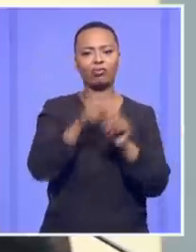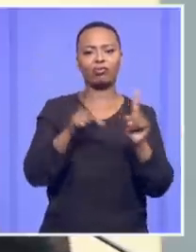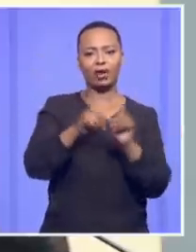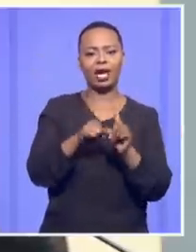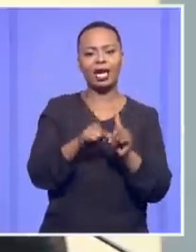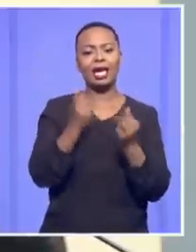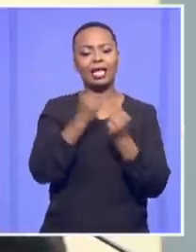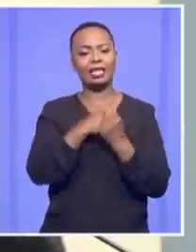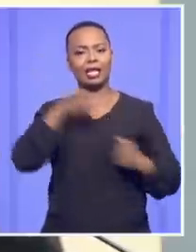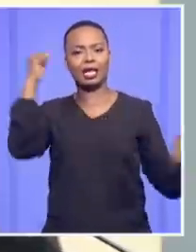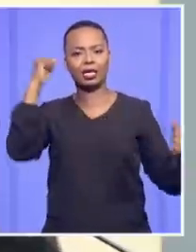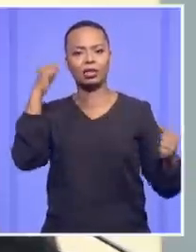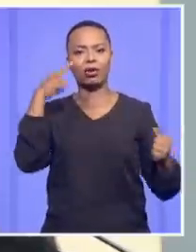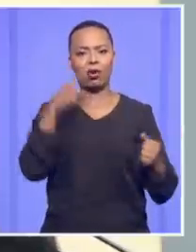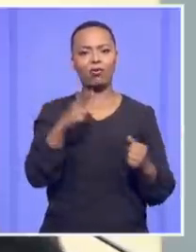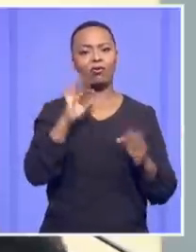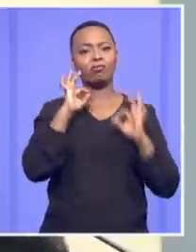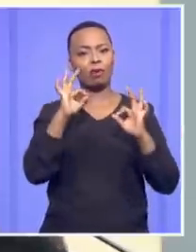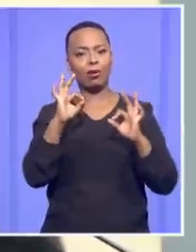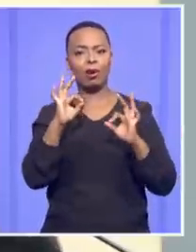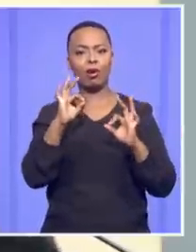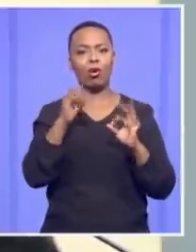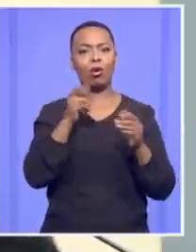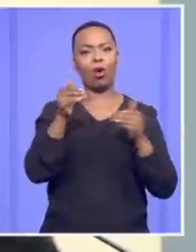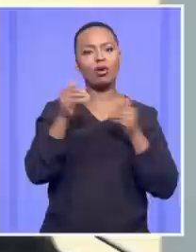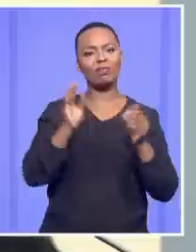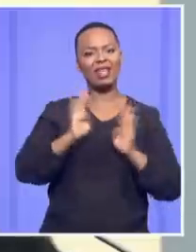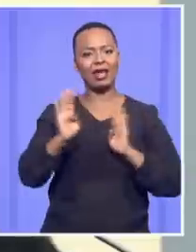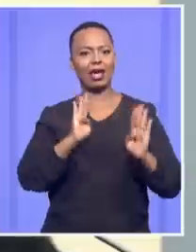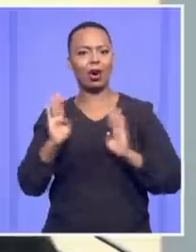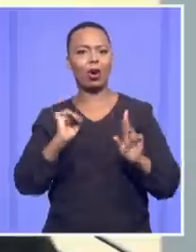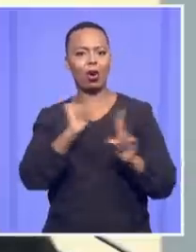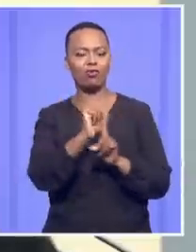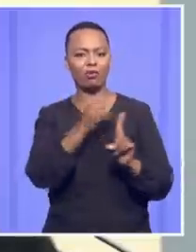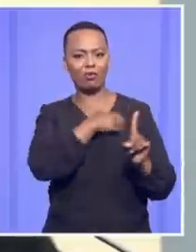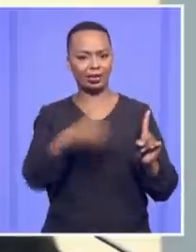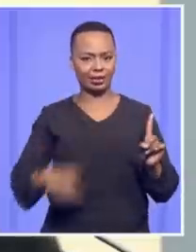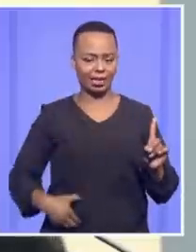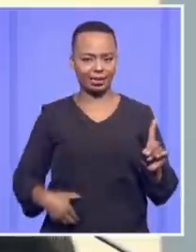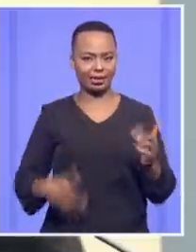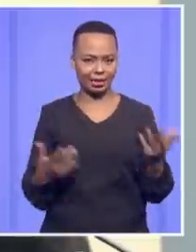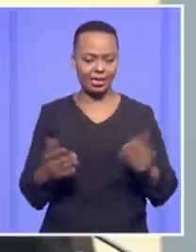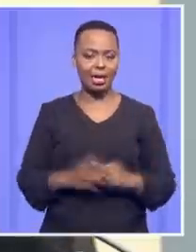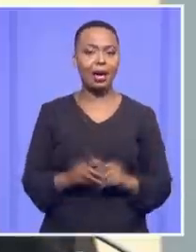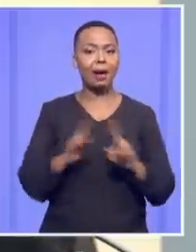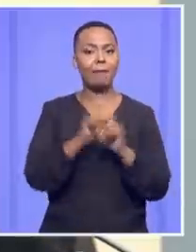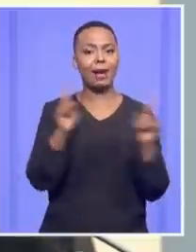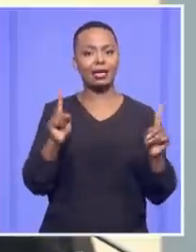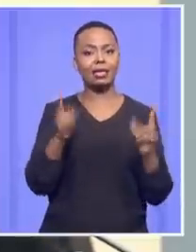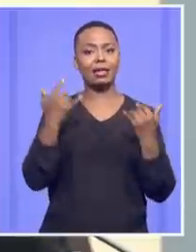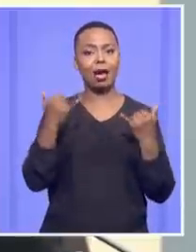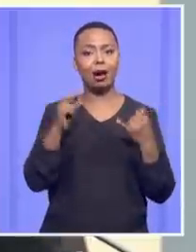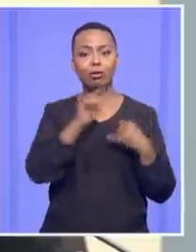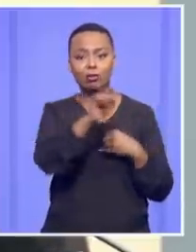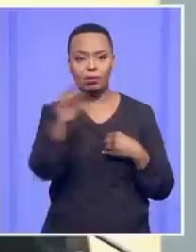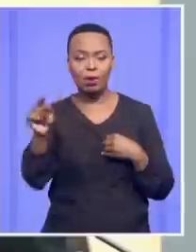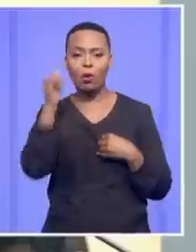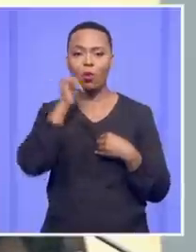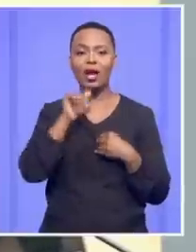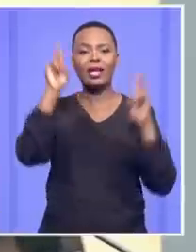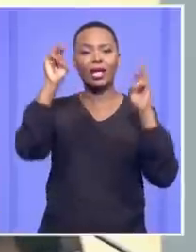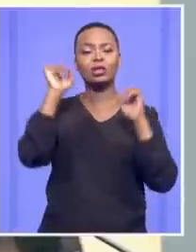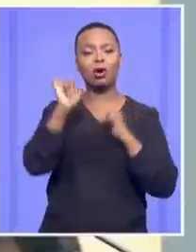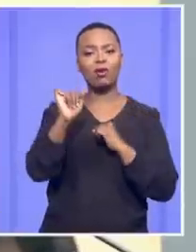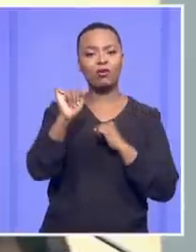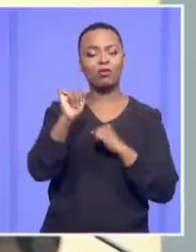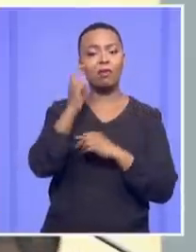is about the declaration of invalidity in respect of the conduct of the President. That is a distinction without a difference. But our learned friends in their heads, when we raised McBride, said, well, McBride's